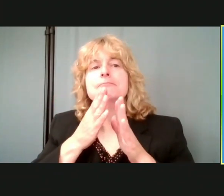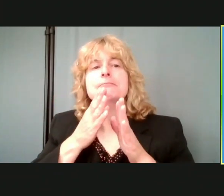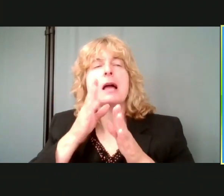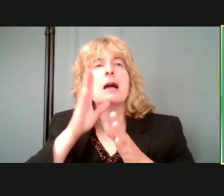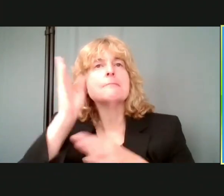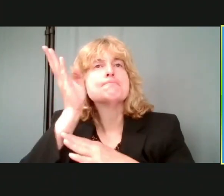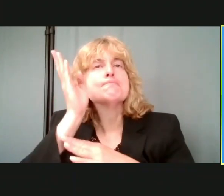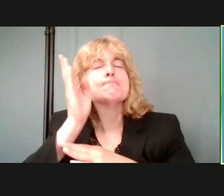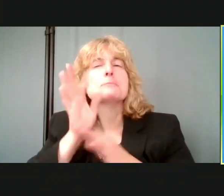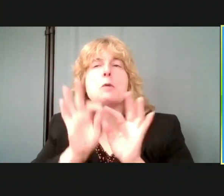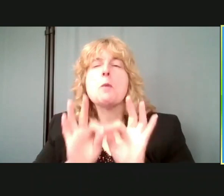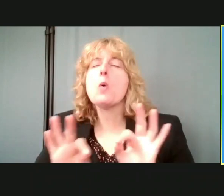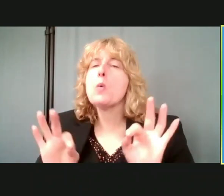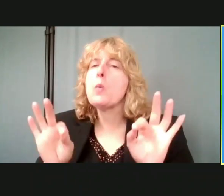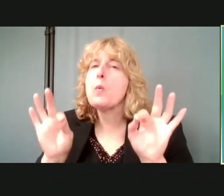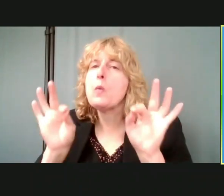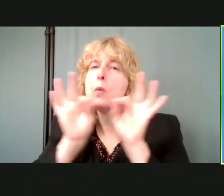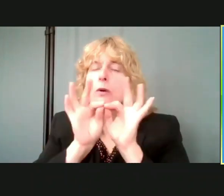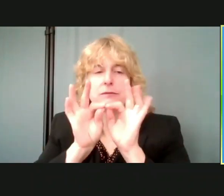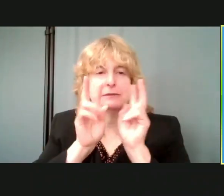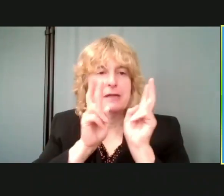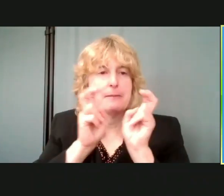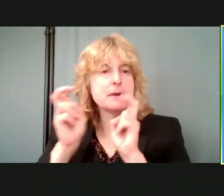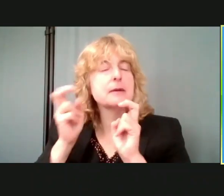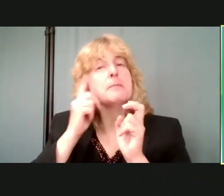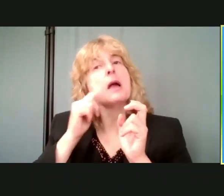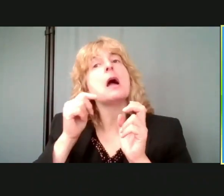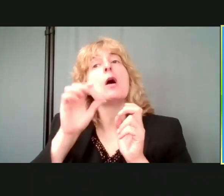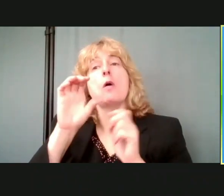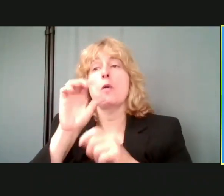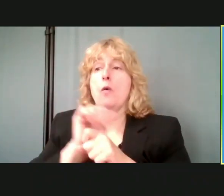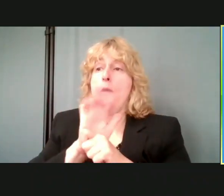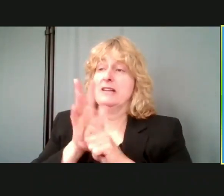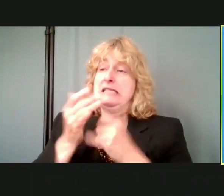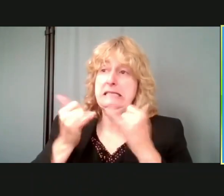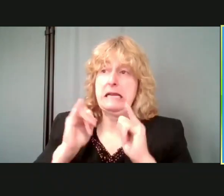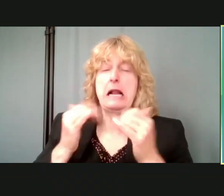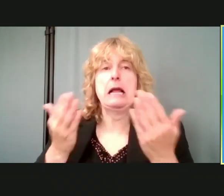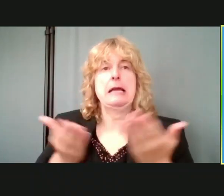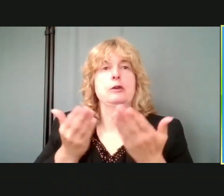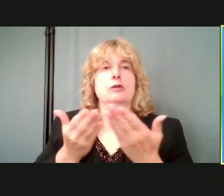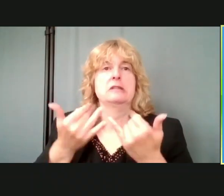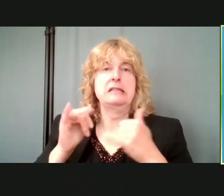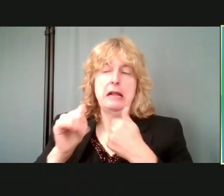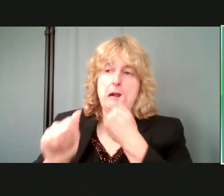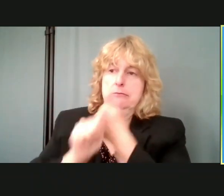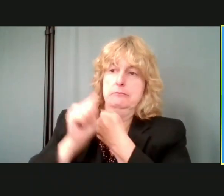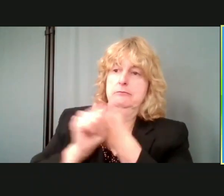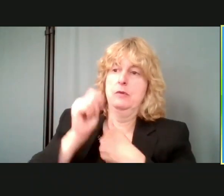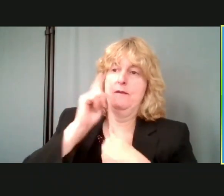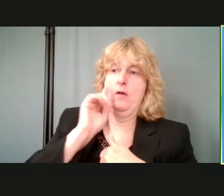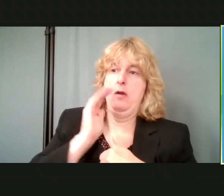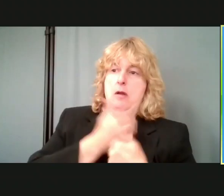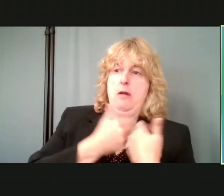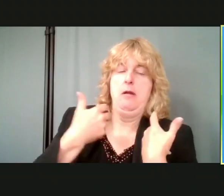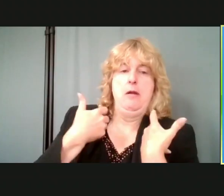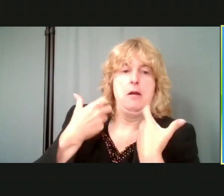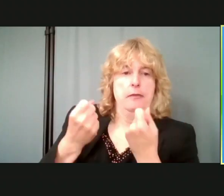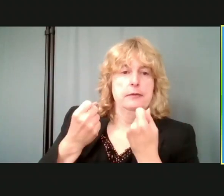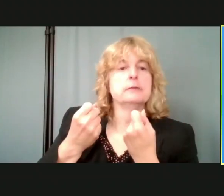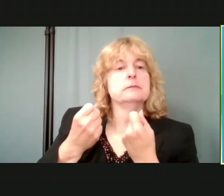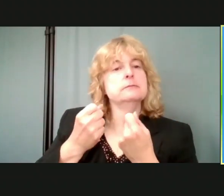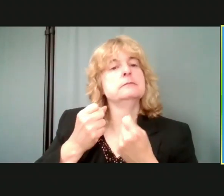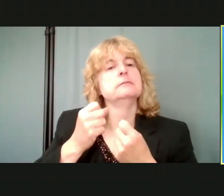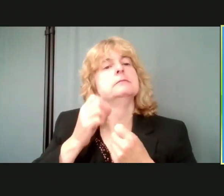is still here and threatening our health and our wellness. But we also have been impacted with health issues as a result